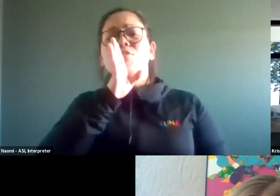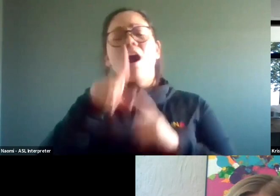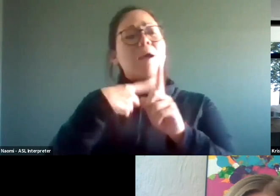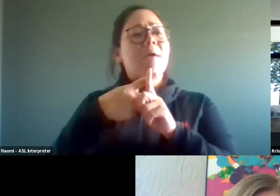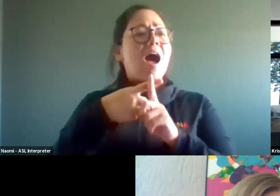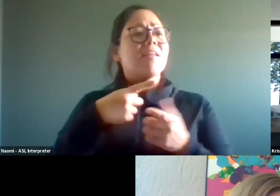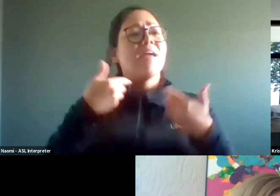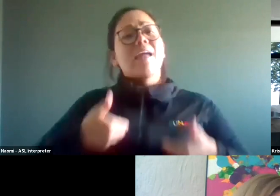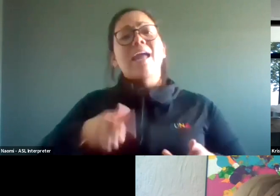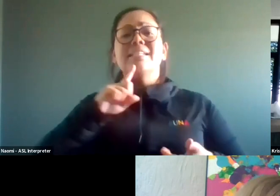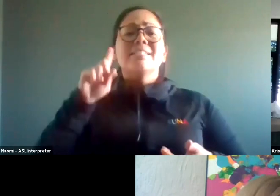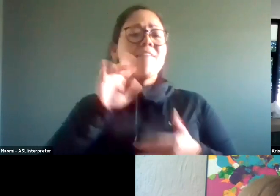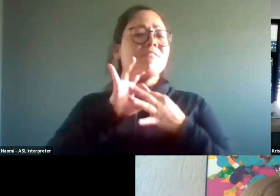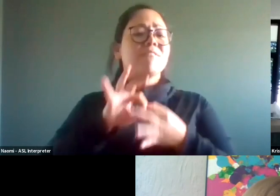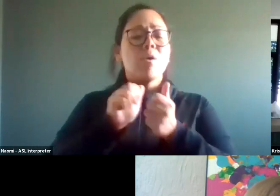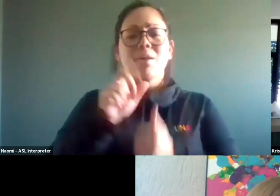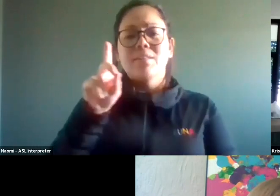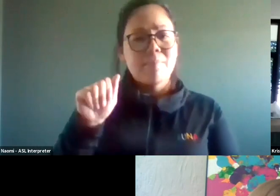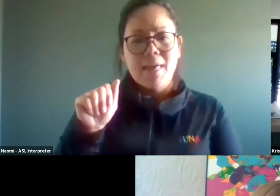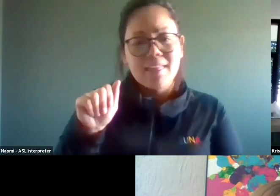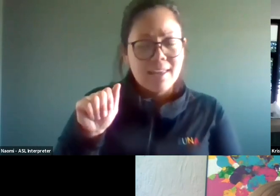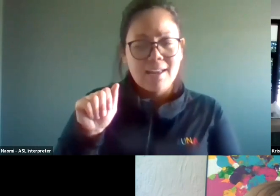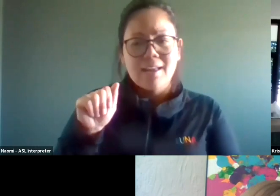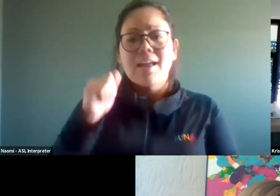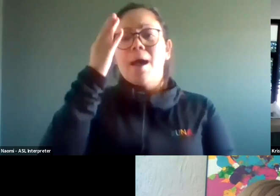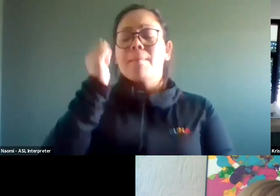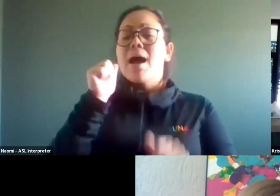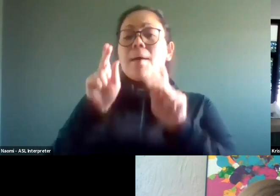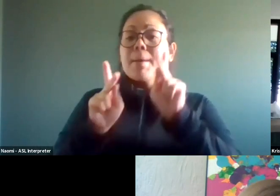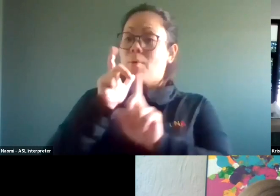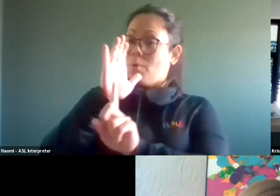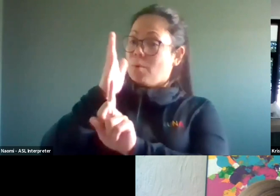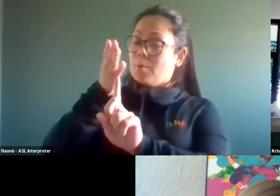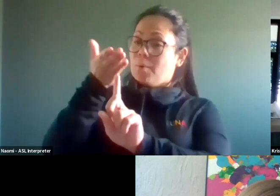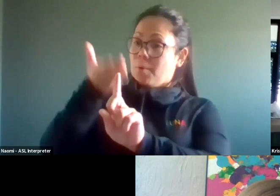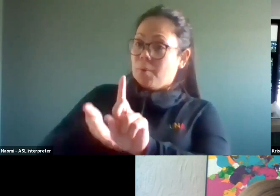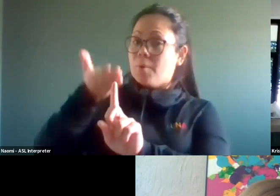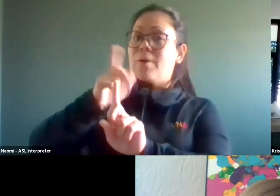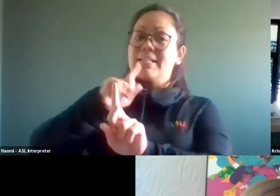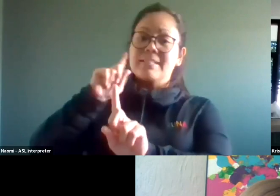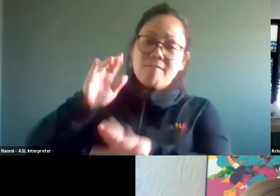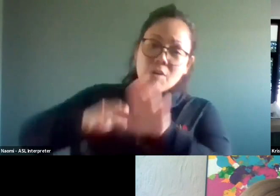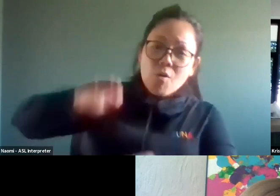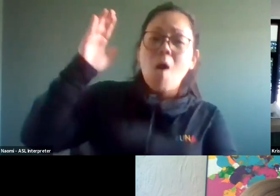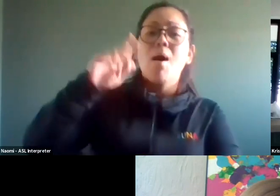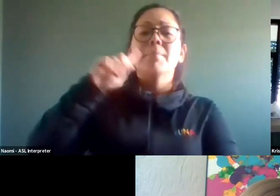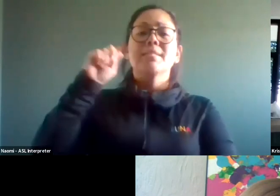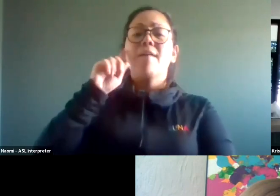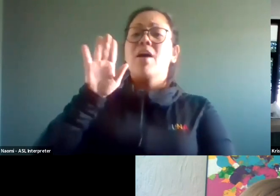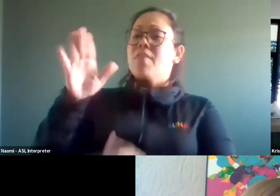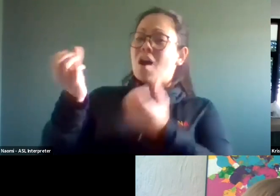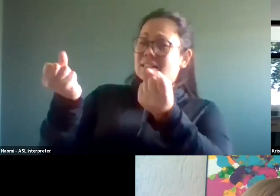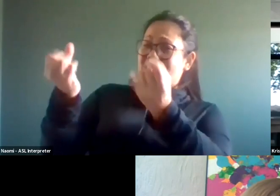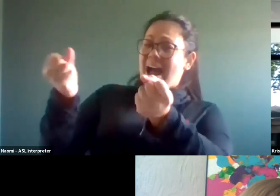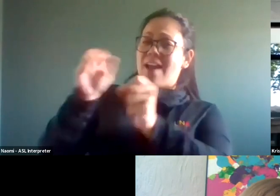context of disability. Um, because people who are Deaf and grow up Deaf and use sign language as their first language,